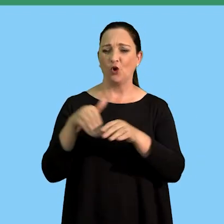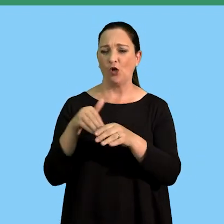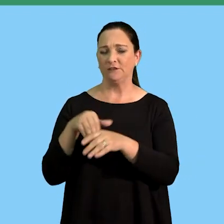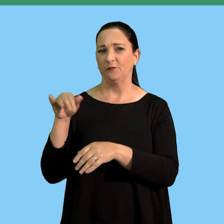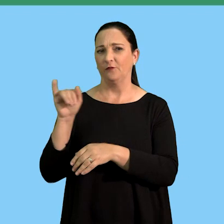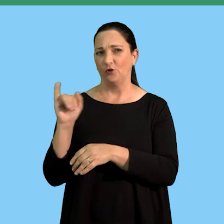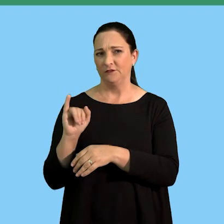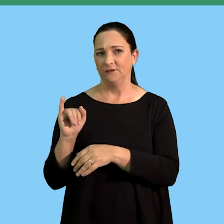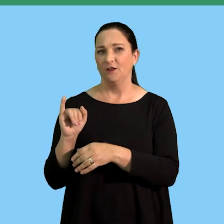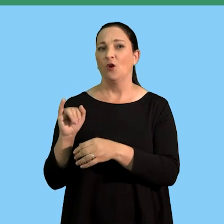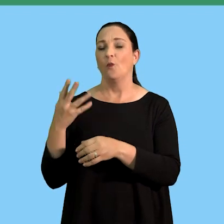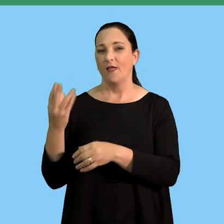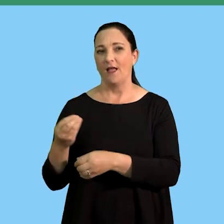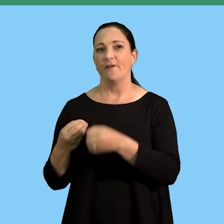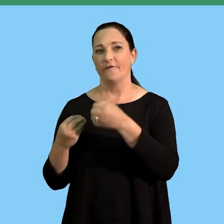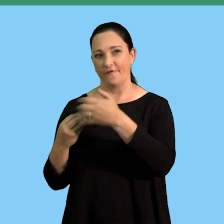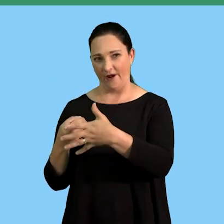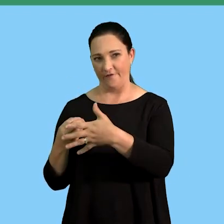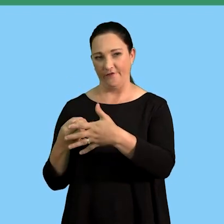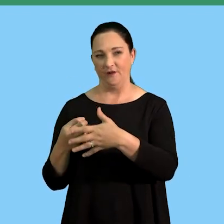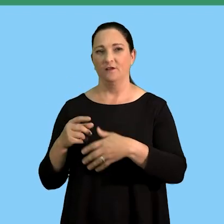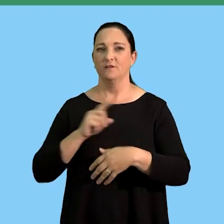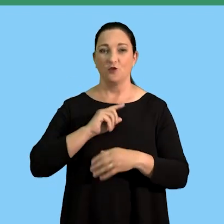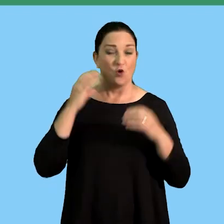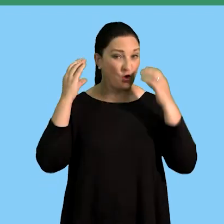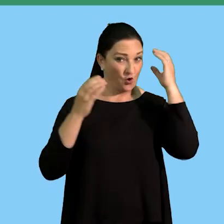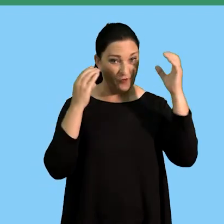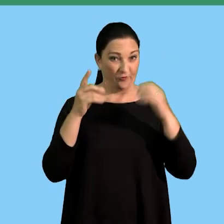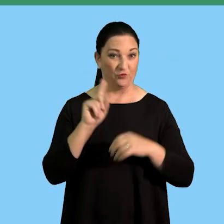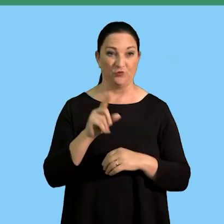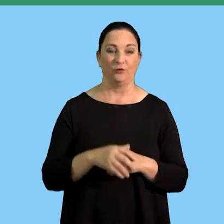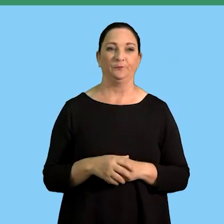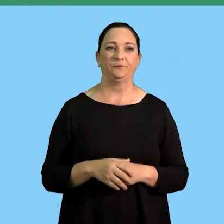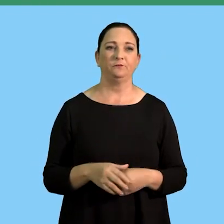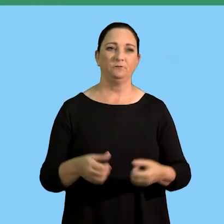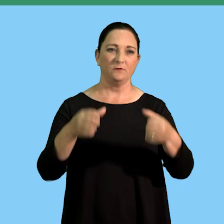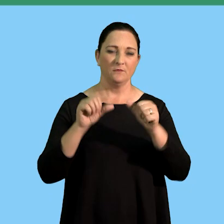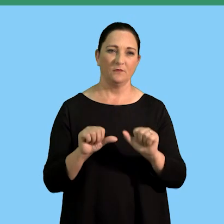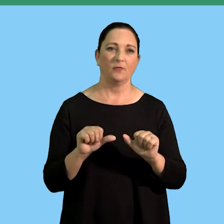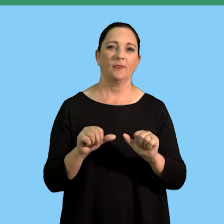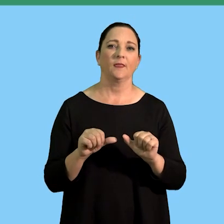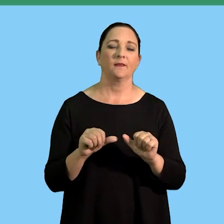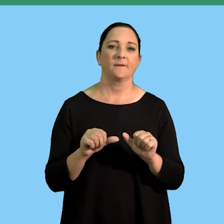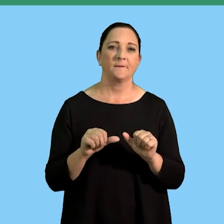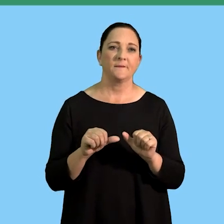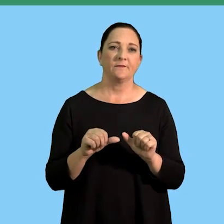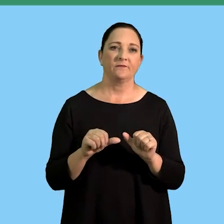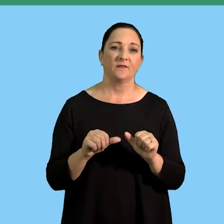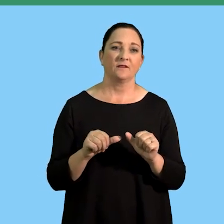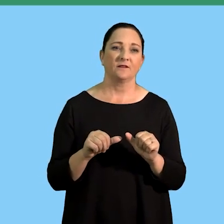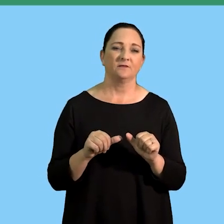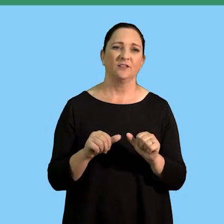concepts of insurance we have five concepts of insurance then as we proceed with your